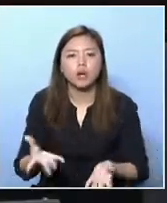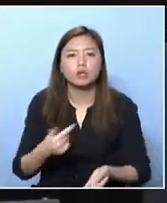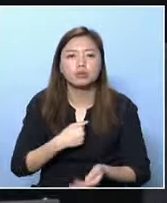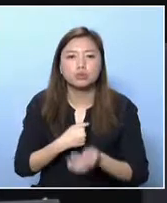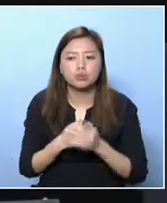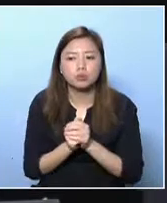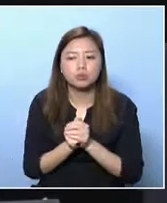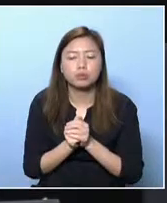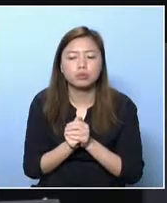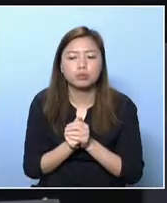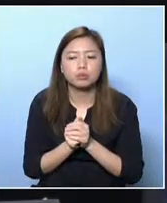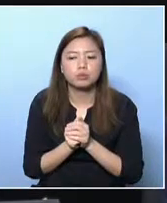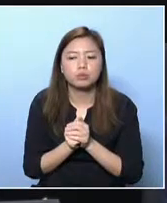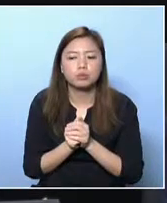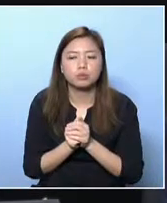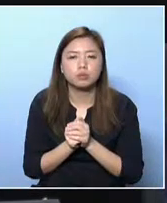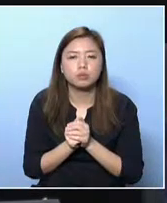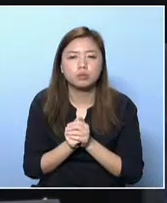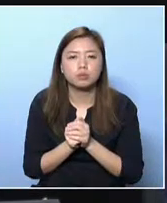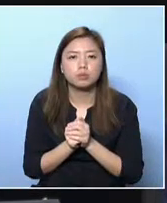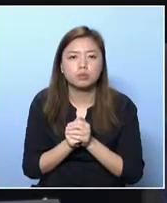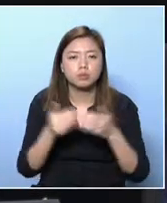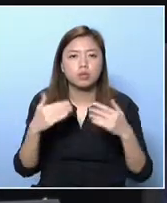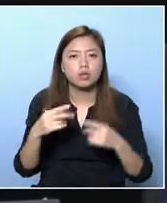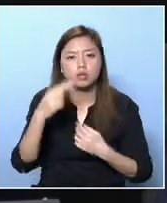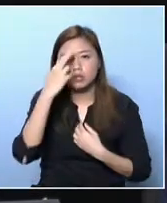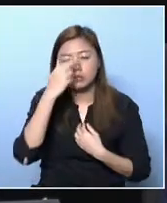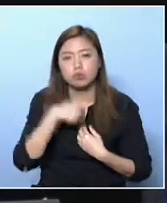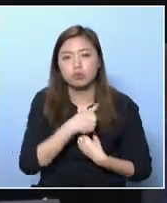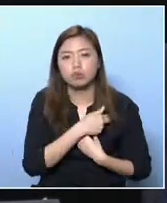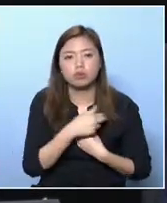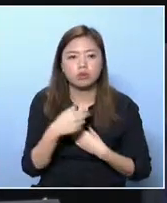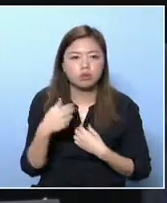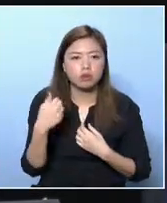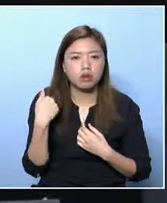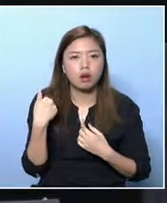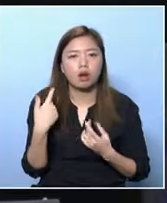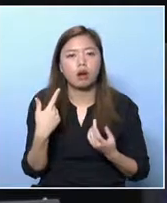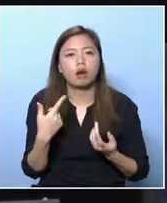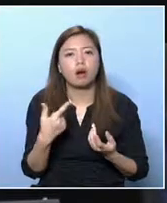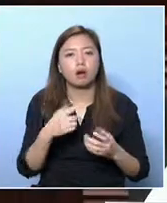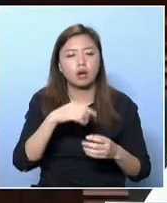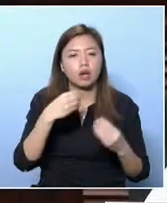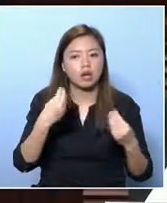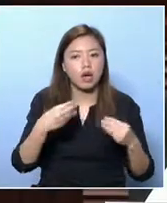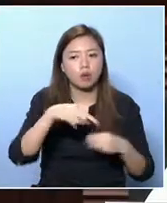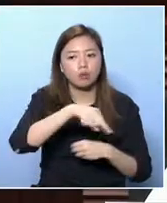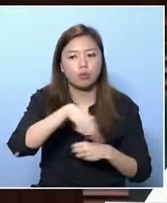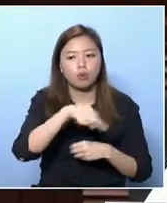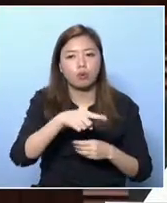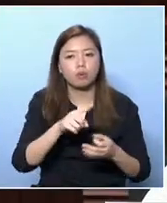provide multiple pathways for career advancement and give them more opportunities.